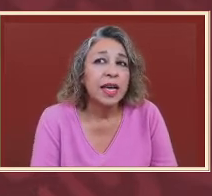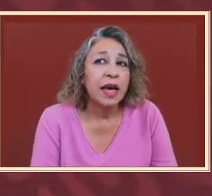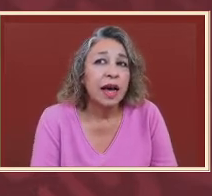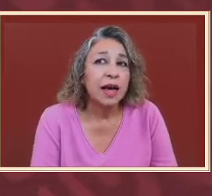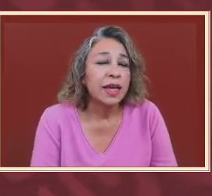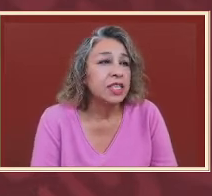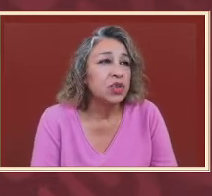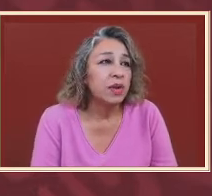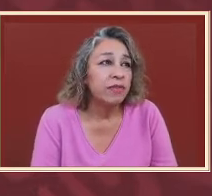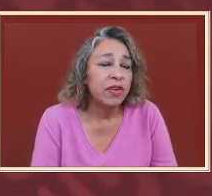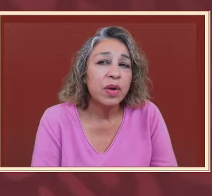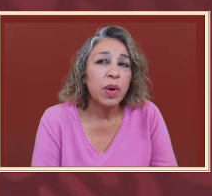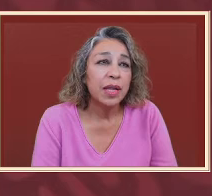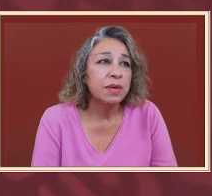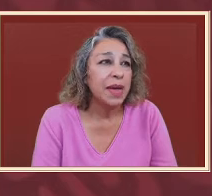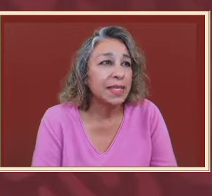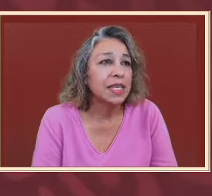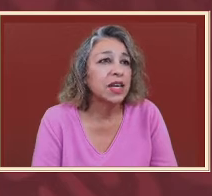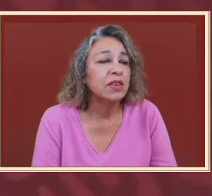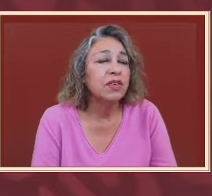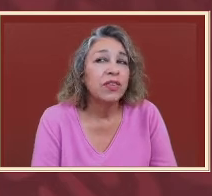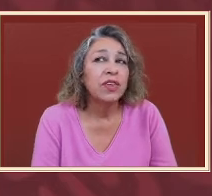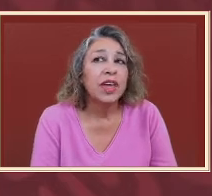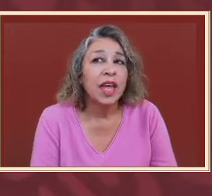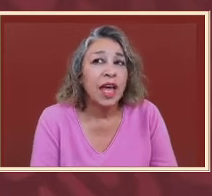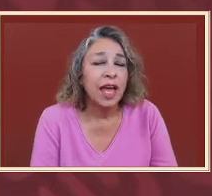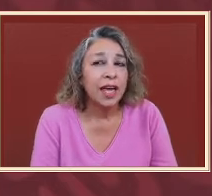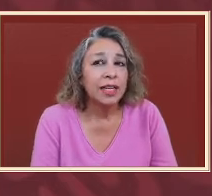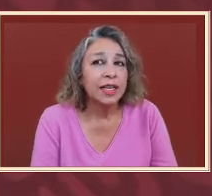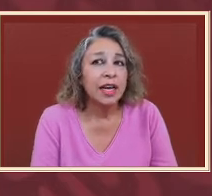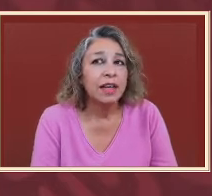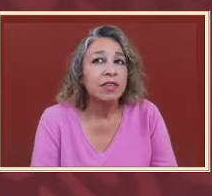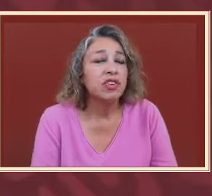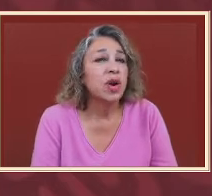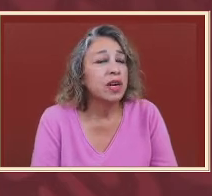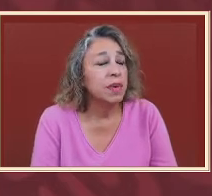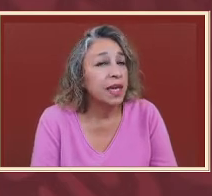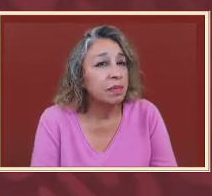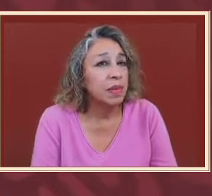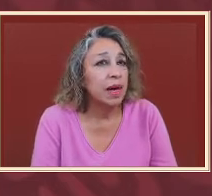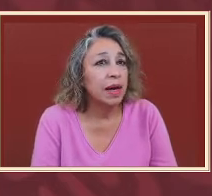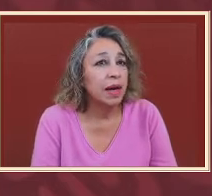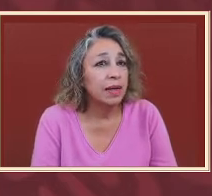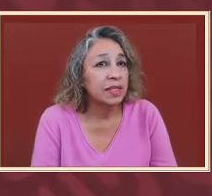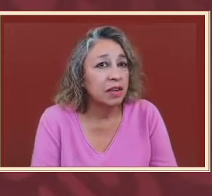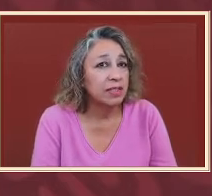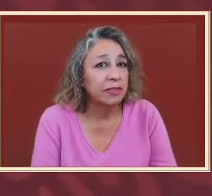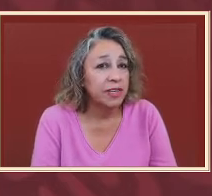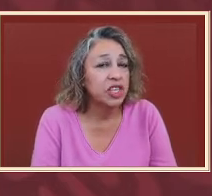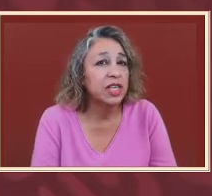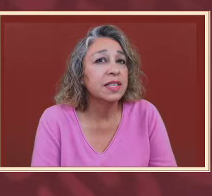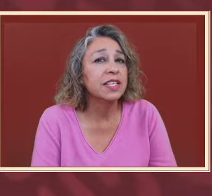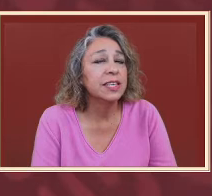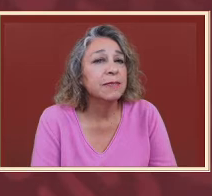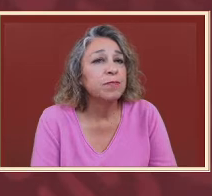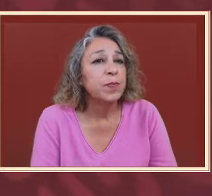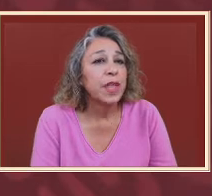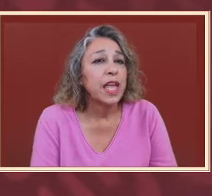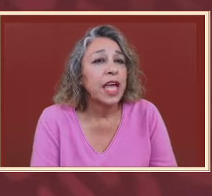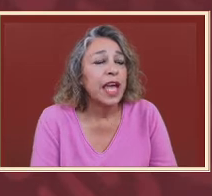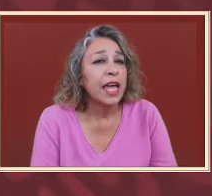is doing very well in Mexico. And they're trying to become self-sufficient.